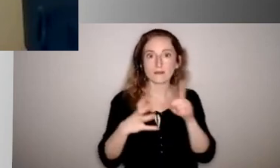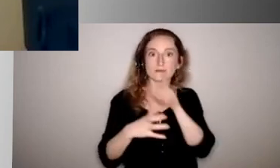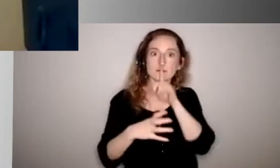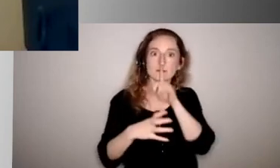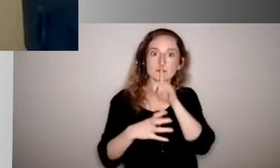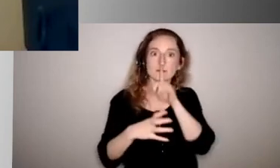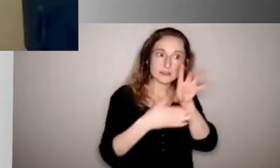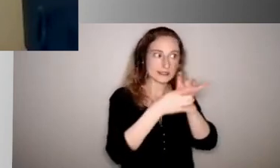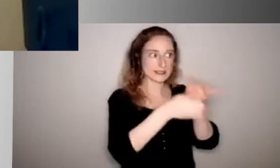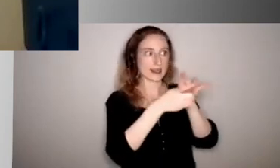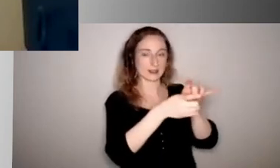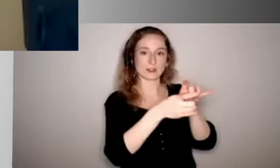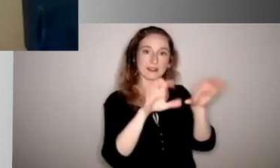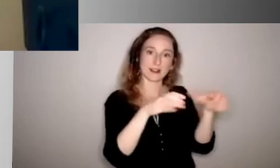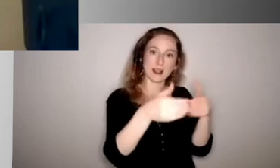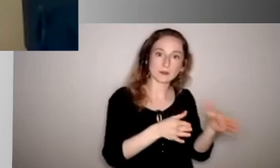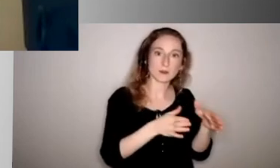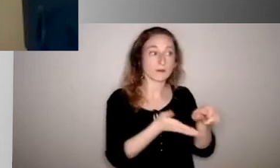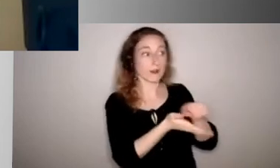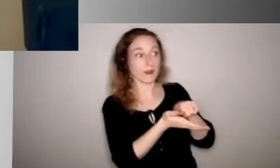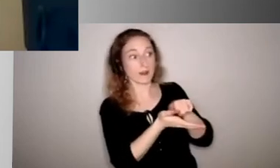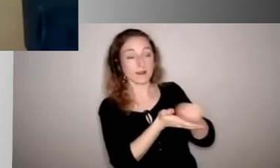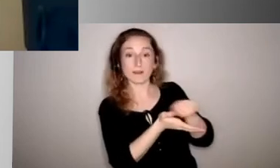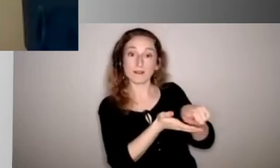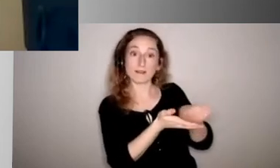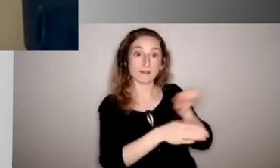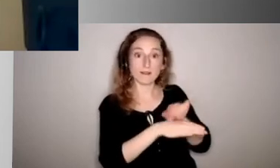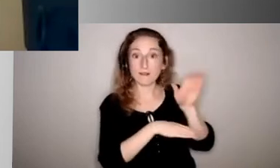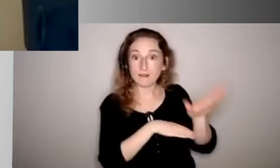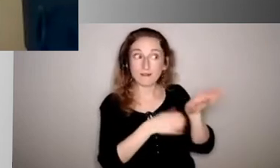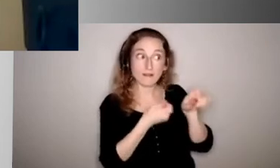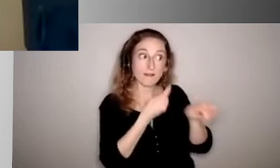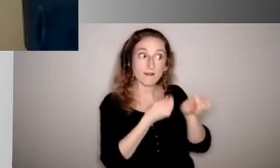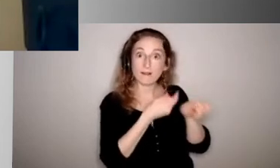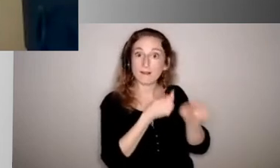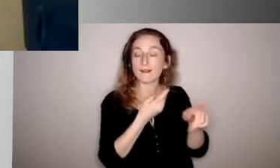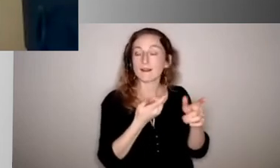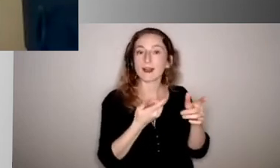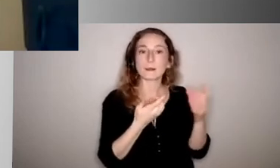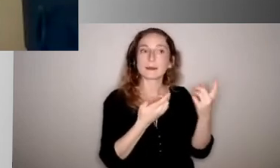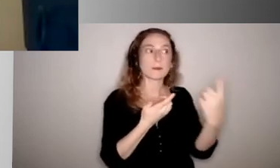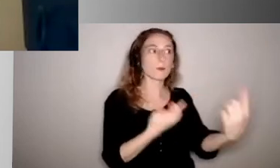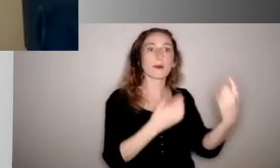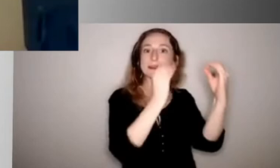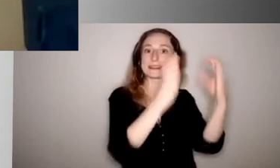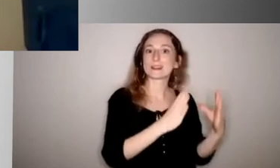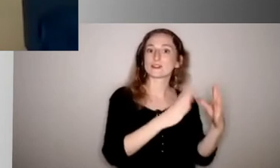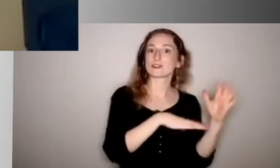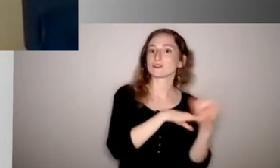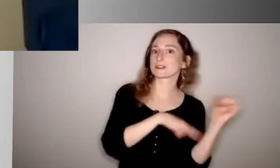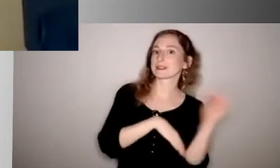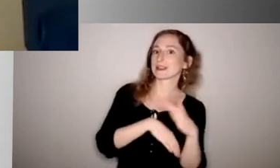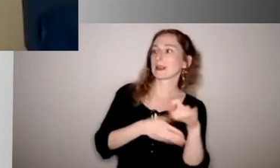that classroom. We do note writing. You know, even having that one teacher send a kid in the hospital a note, it just brightens their whole